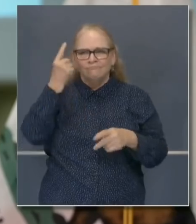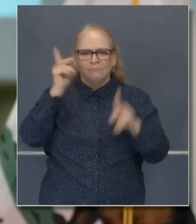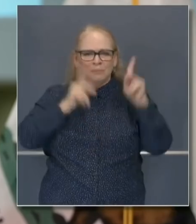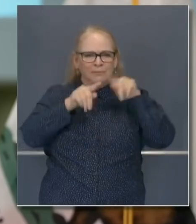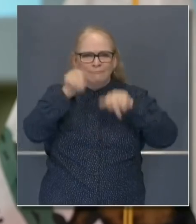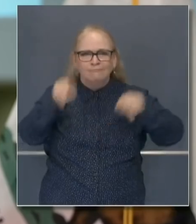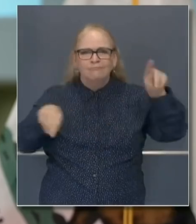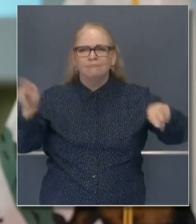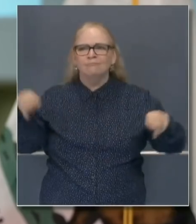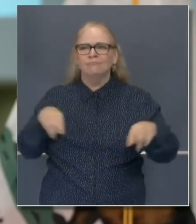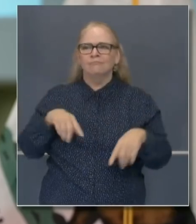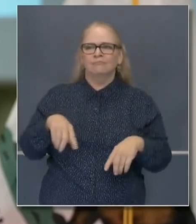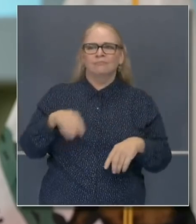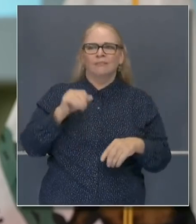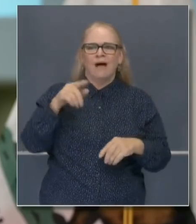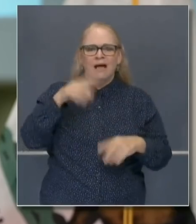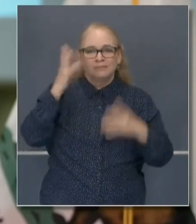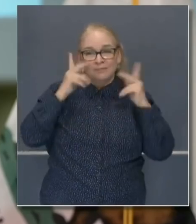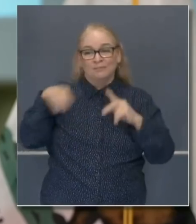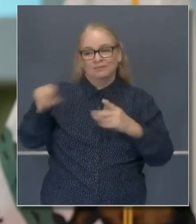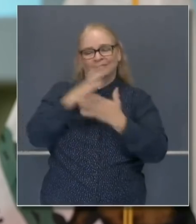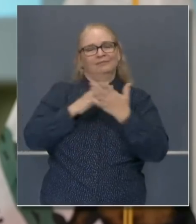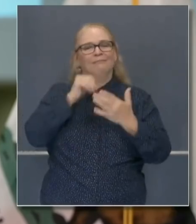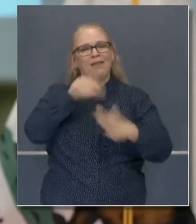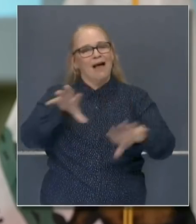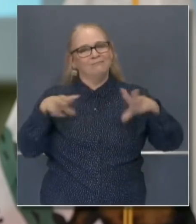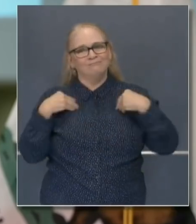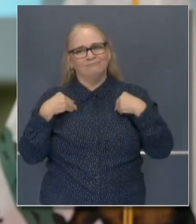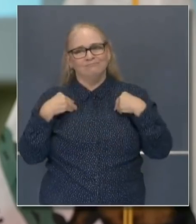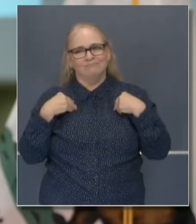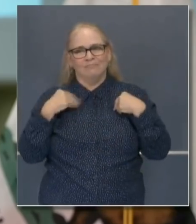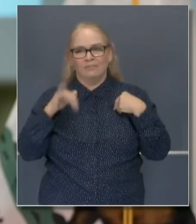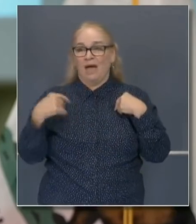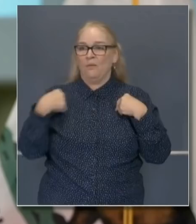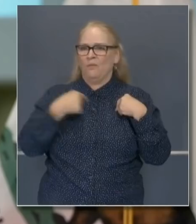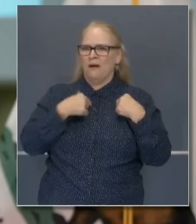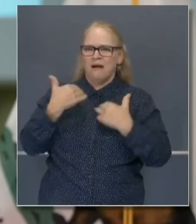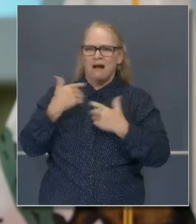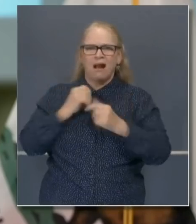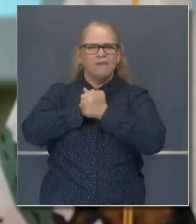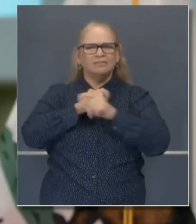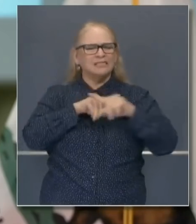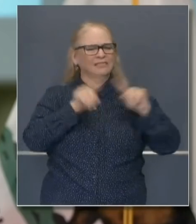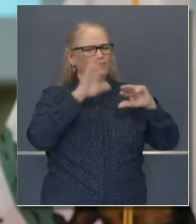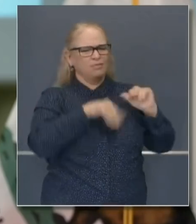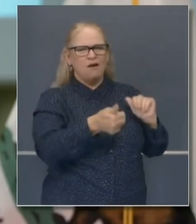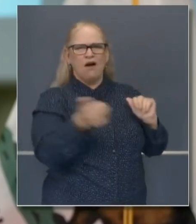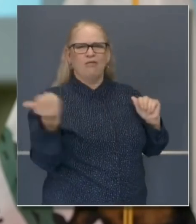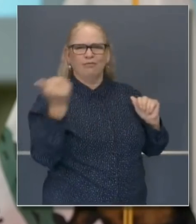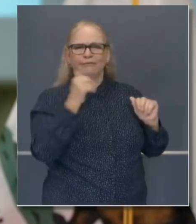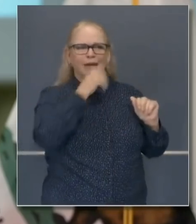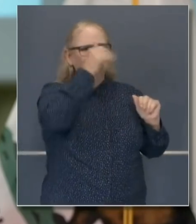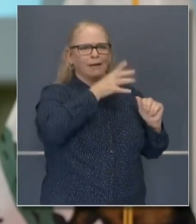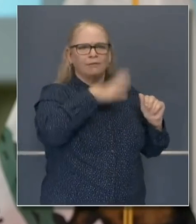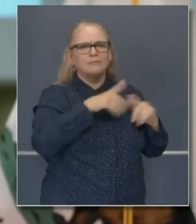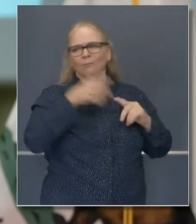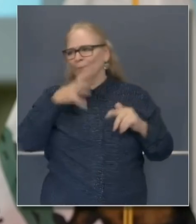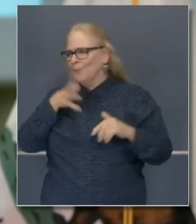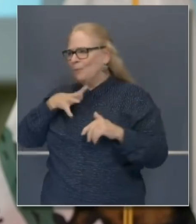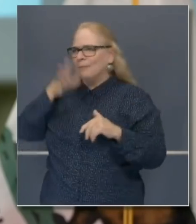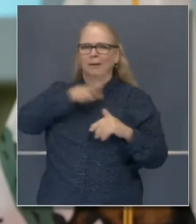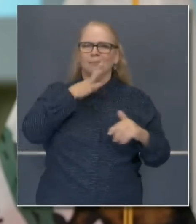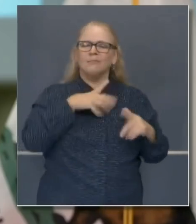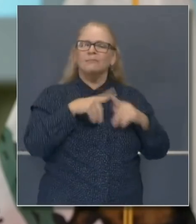to accept that people can love differently than they do, but nevertheless love